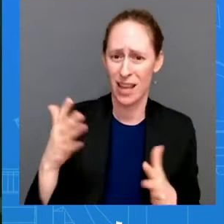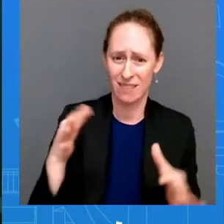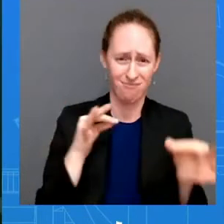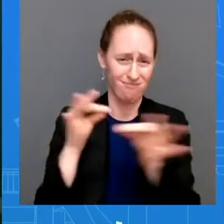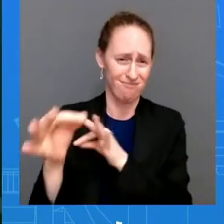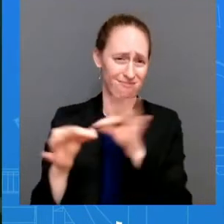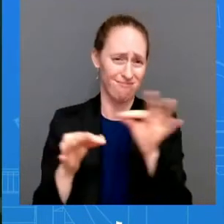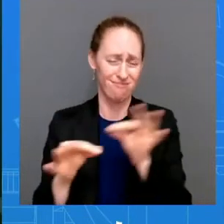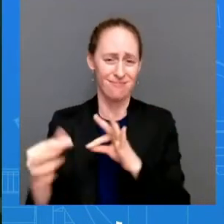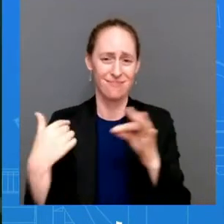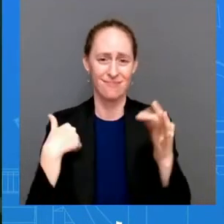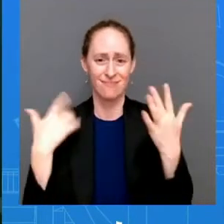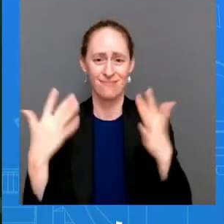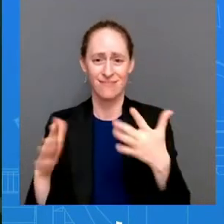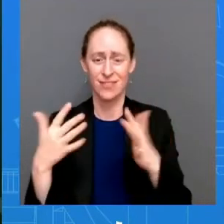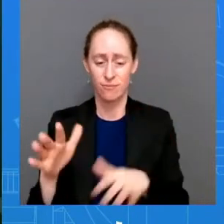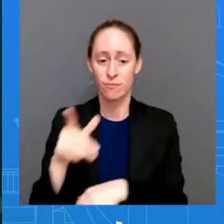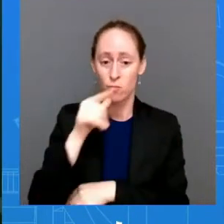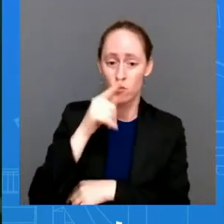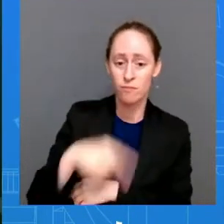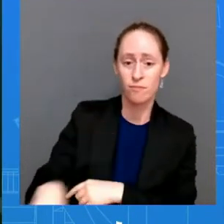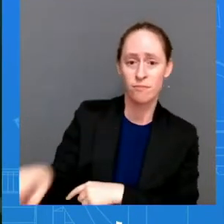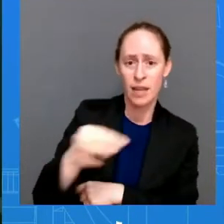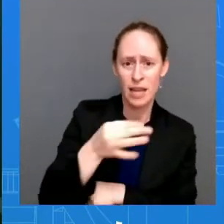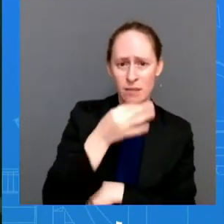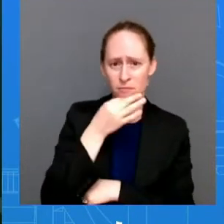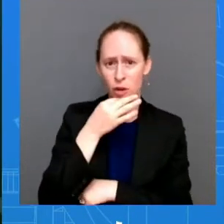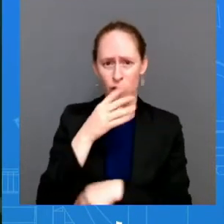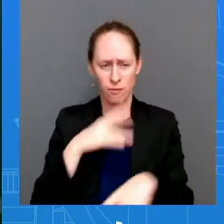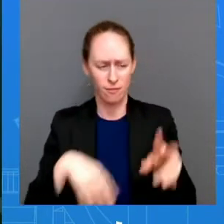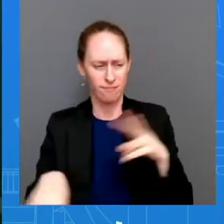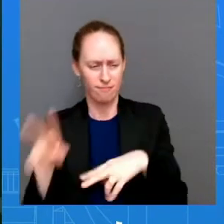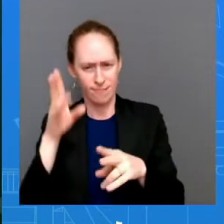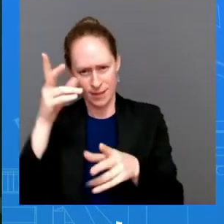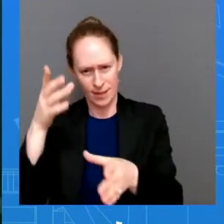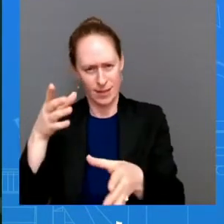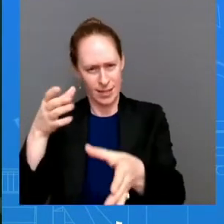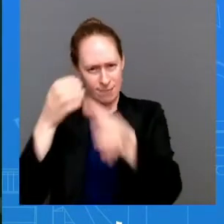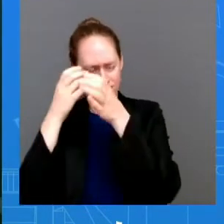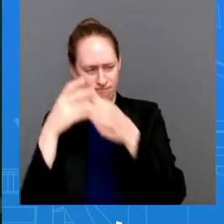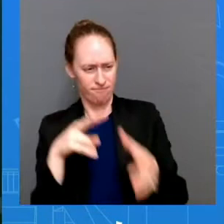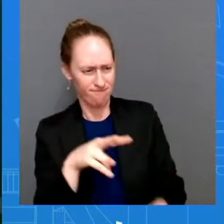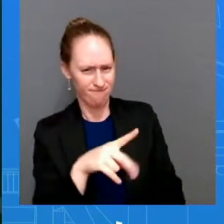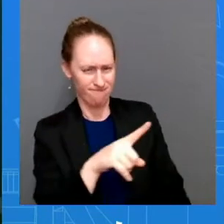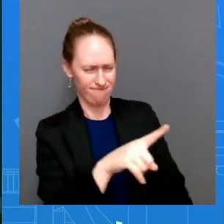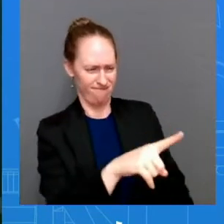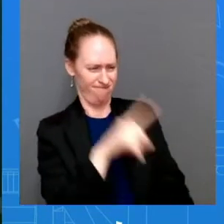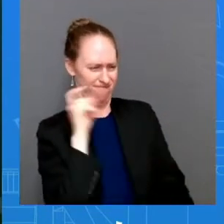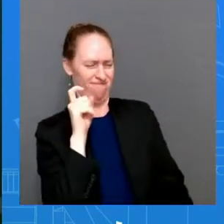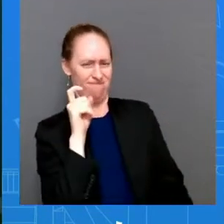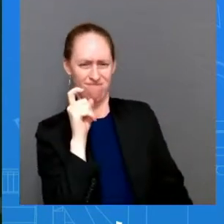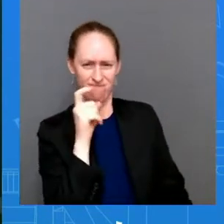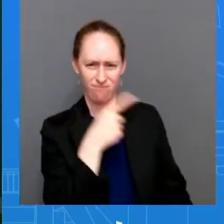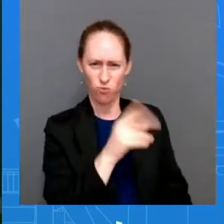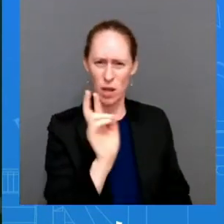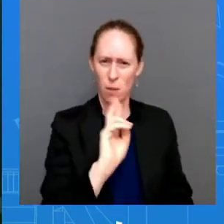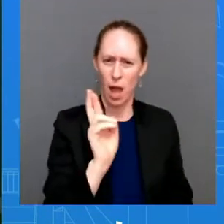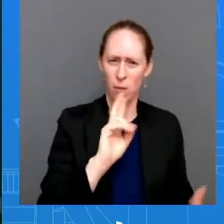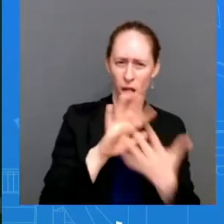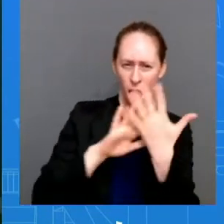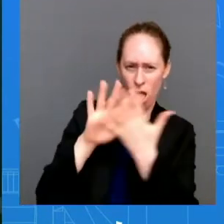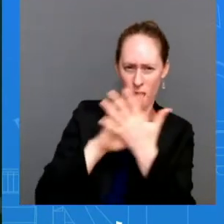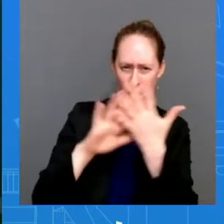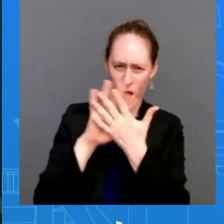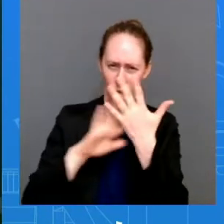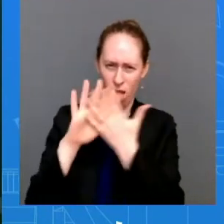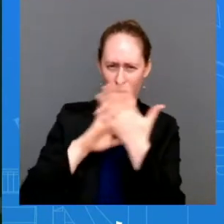congressional republicans lies meant to protect tax welfare for wealthy special interests at any cost even prolong